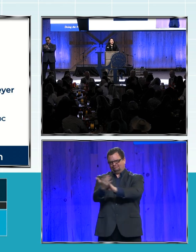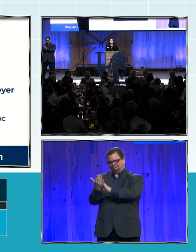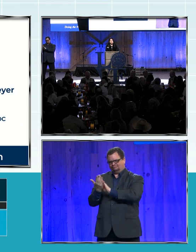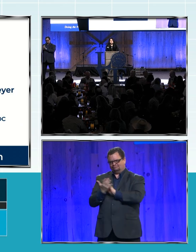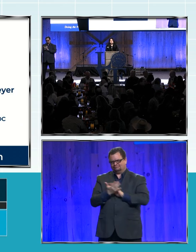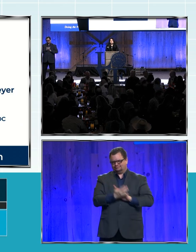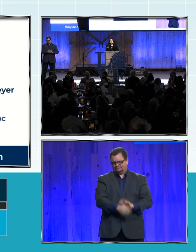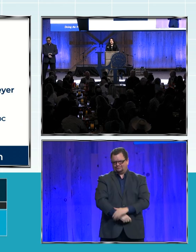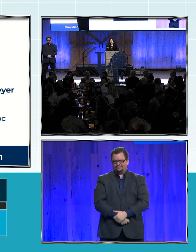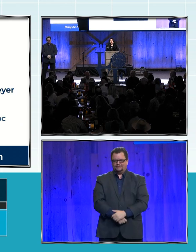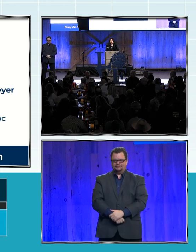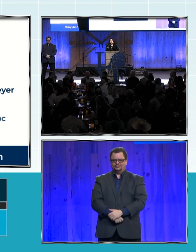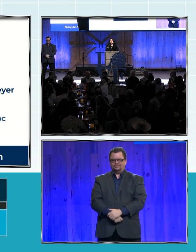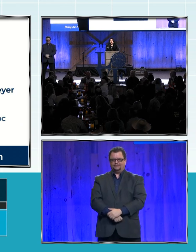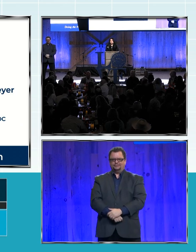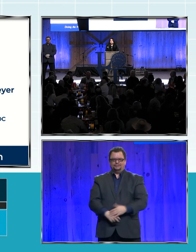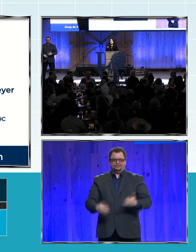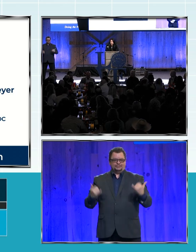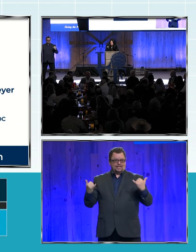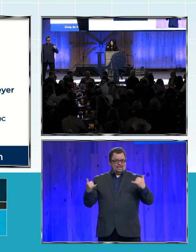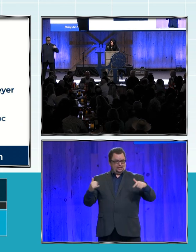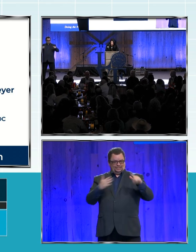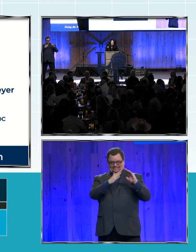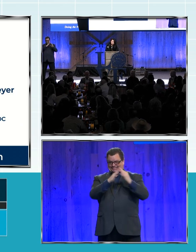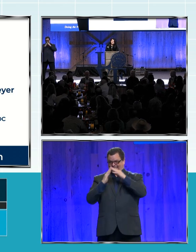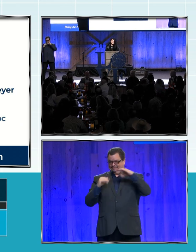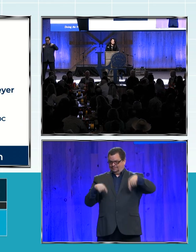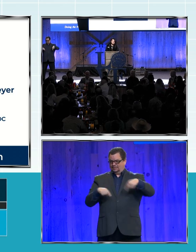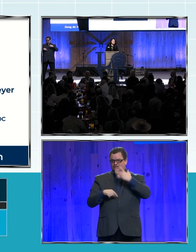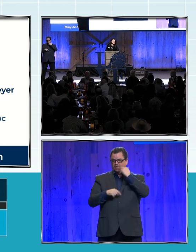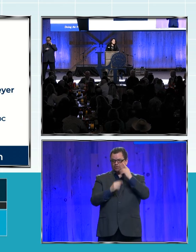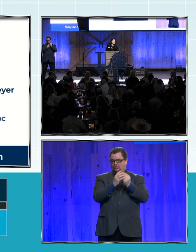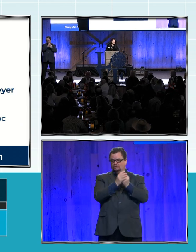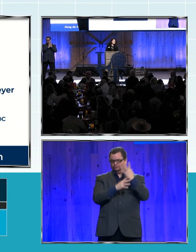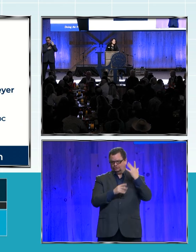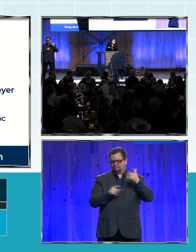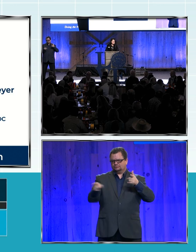And from the City of Colorado Springs, Mayor John Southers.